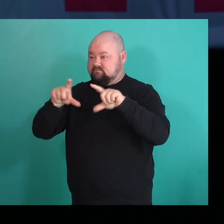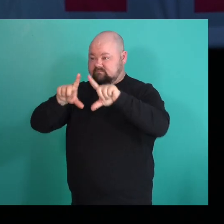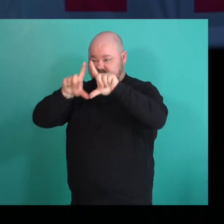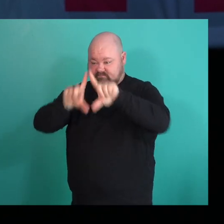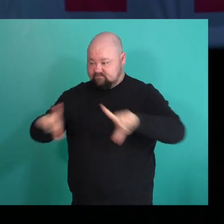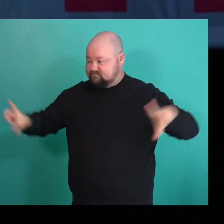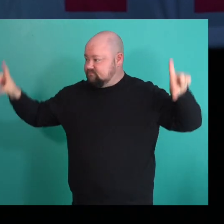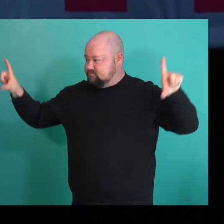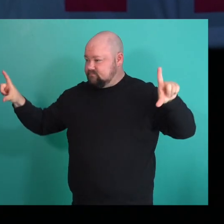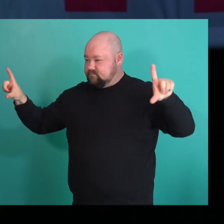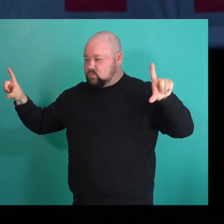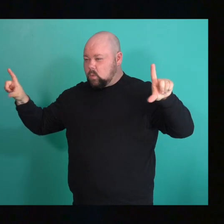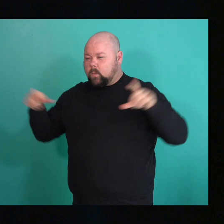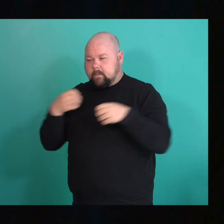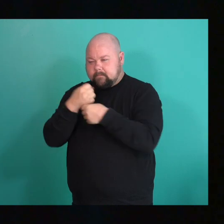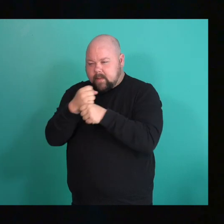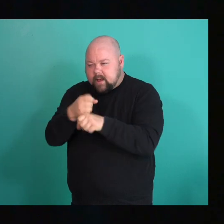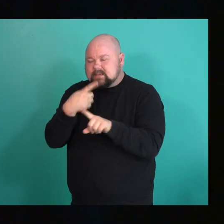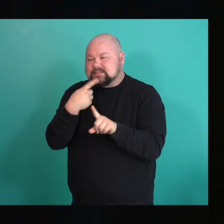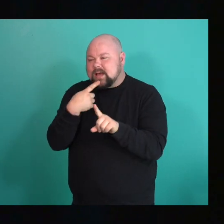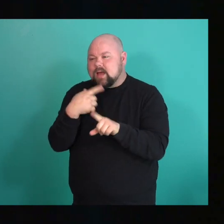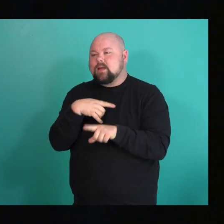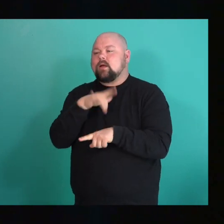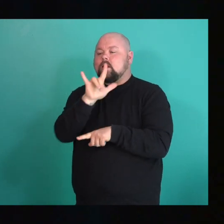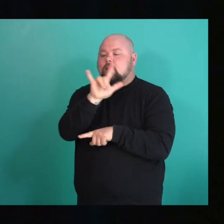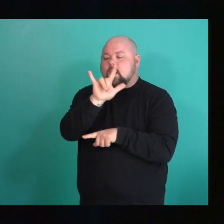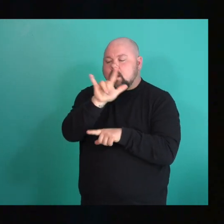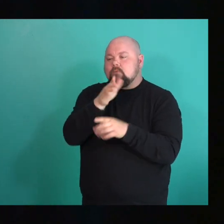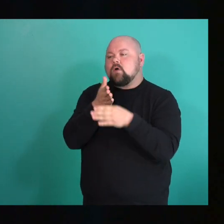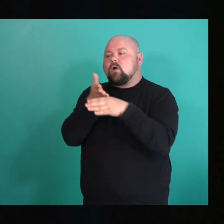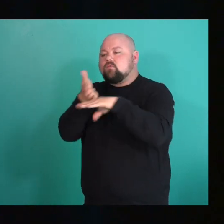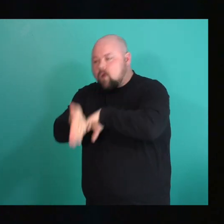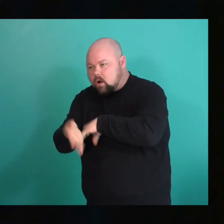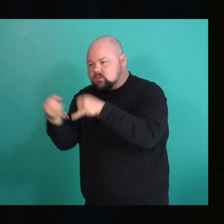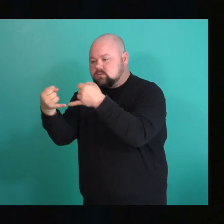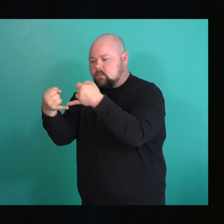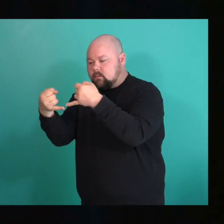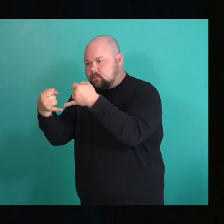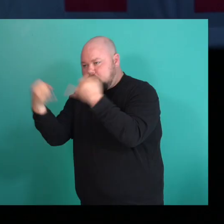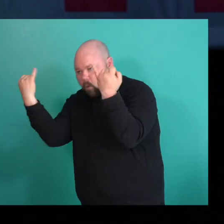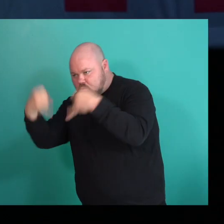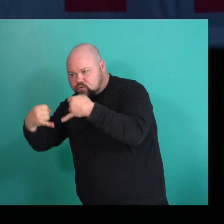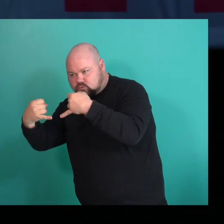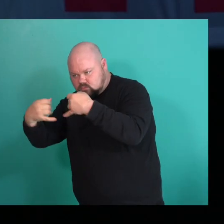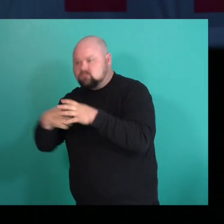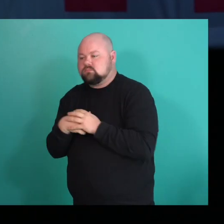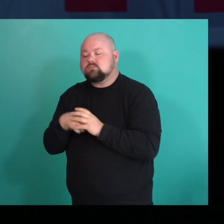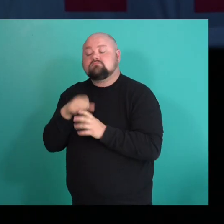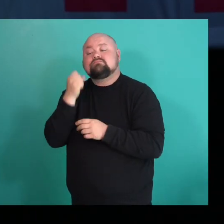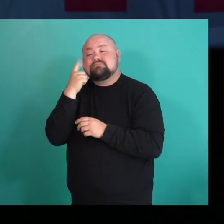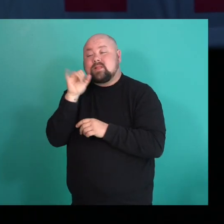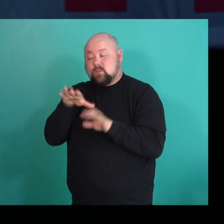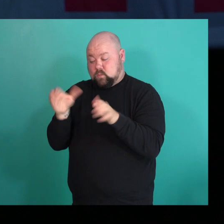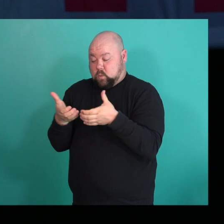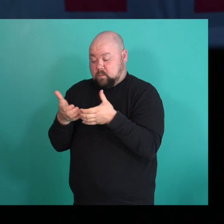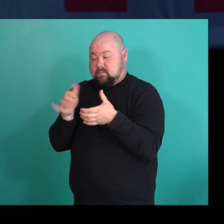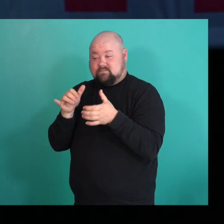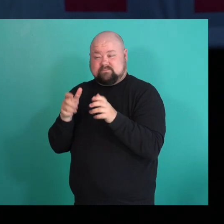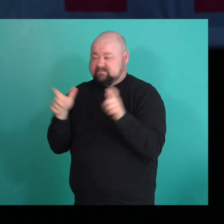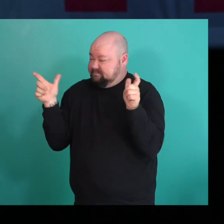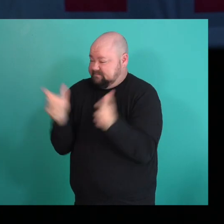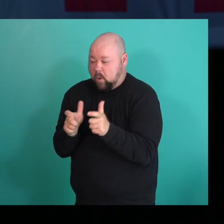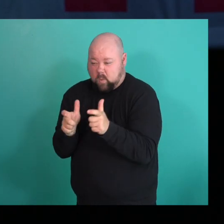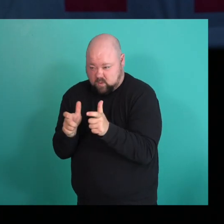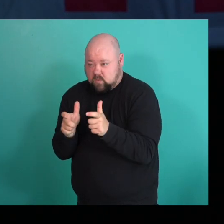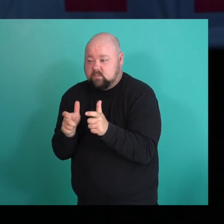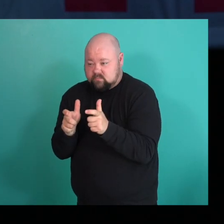like love across borders or something like that. And so there weren't that many of us because we were still small at that time. And